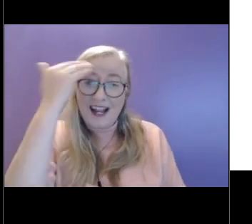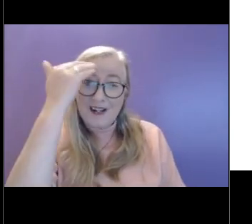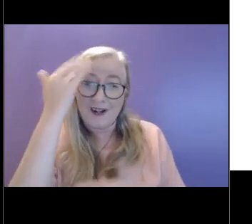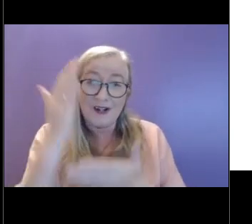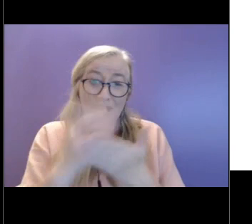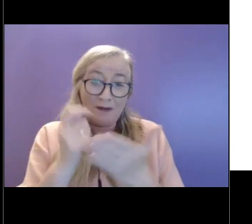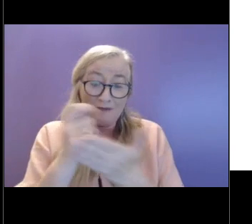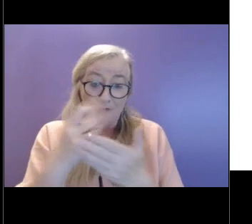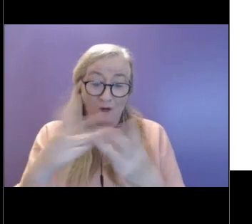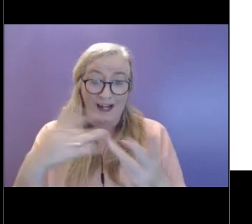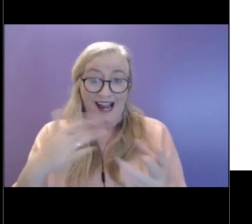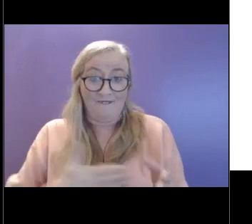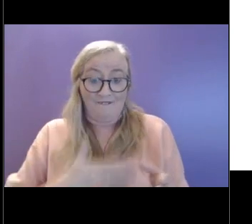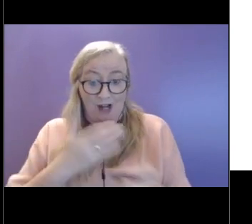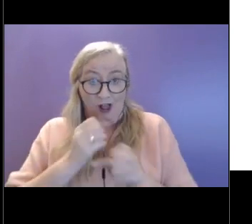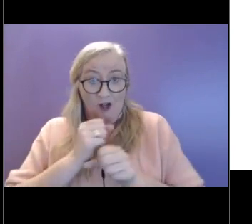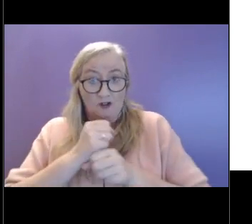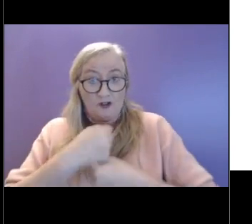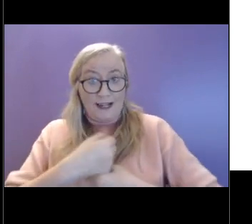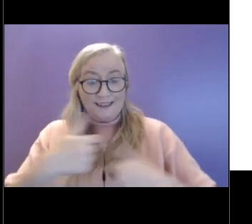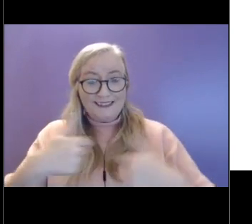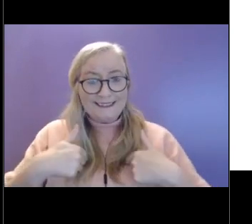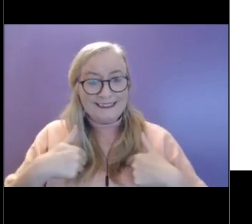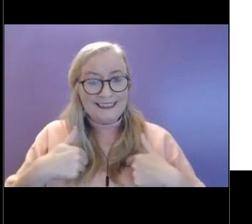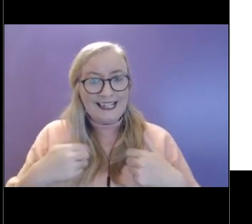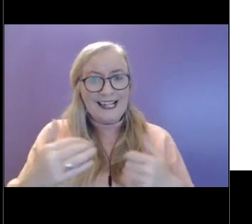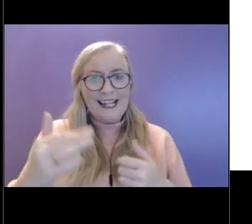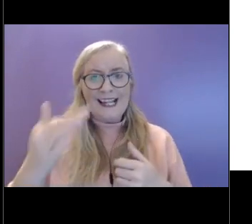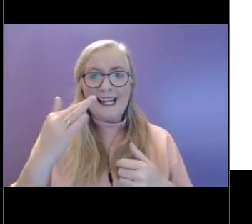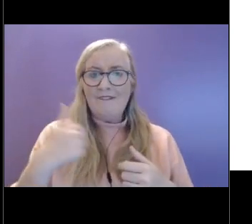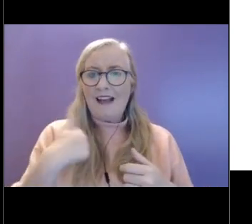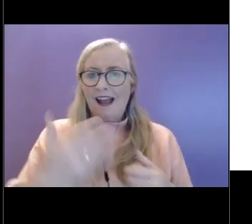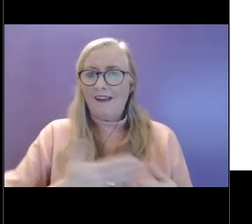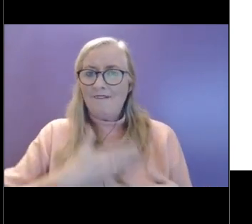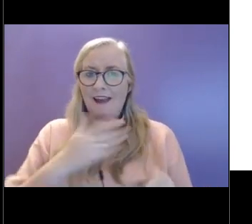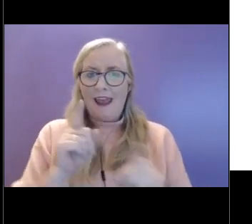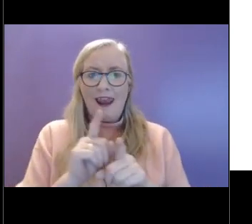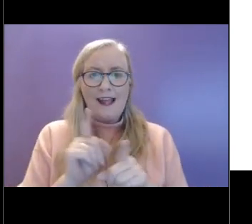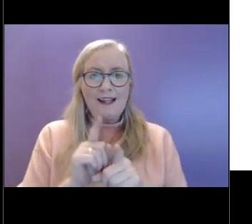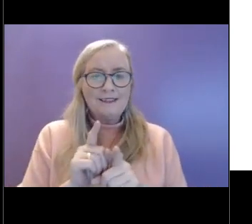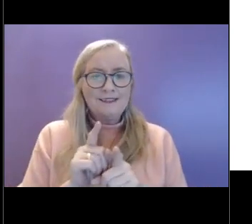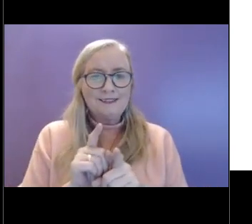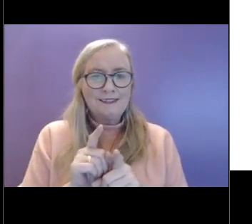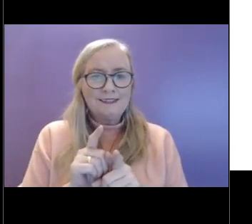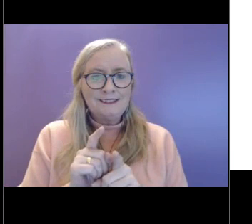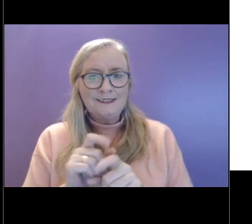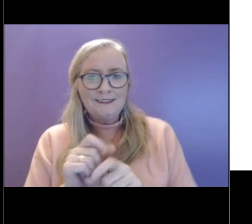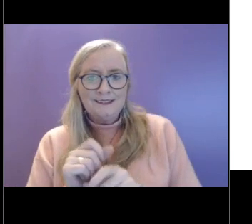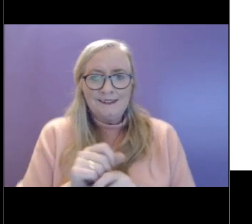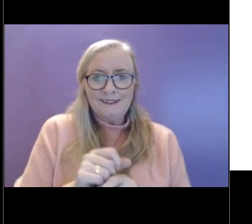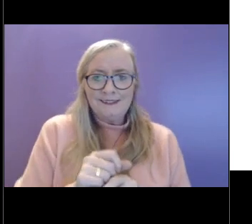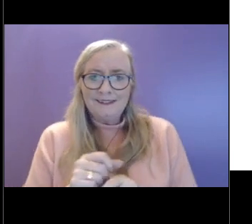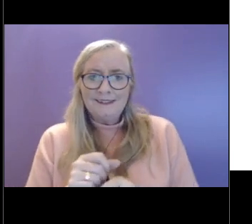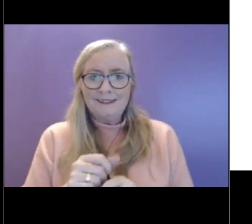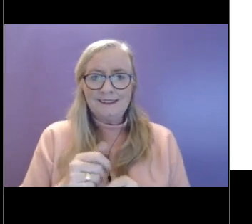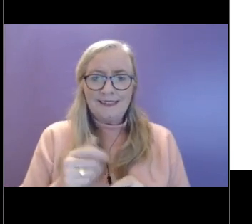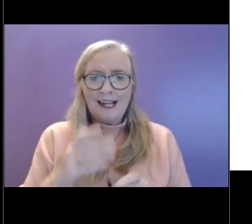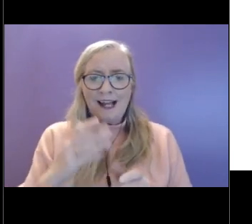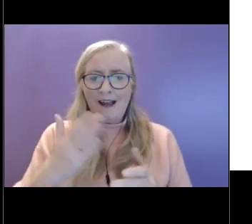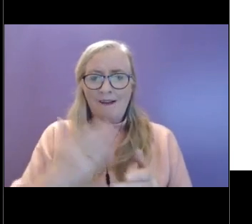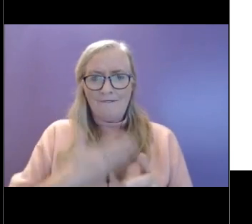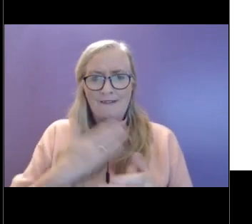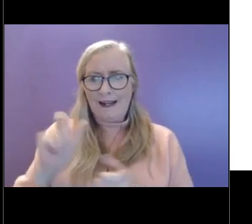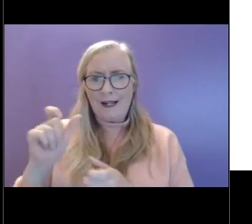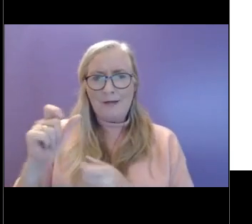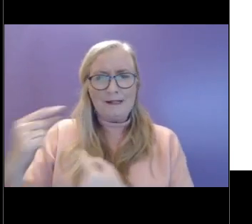stressed, if I find myself, you know, 10 episodes into some show on Netflix, I might be in the threat system a little bit trying